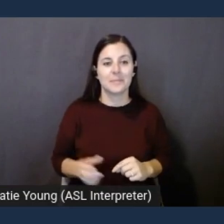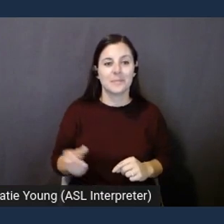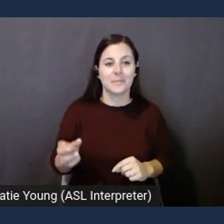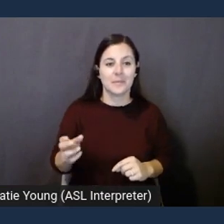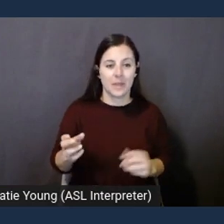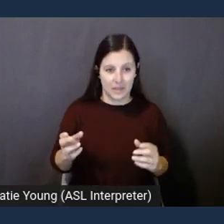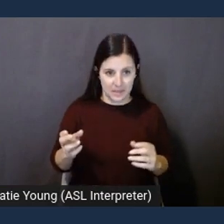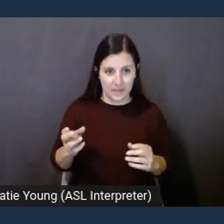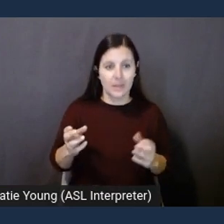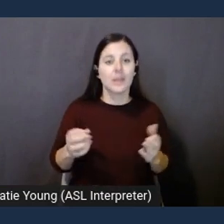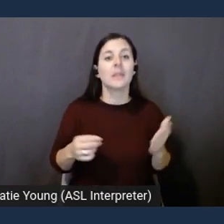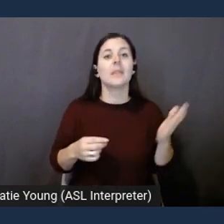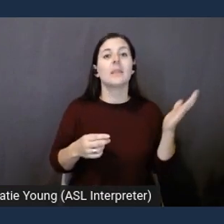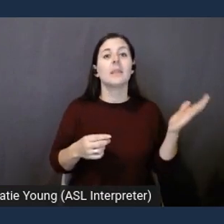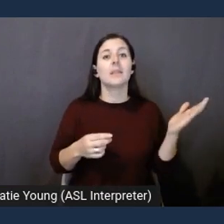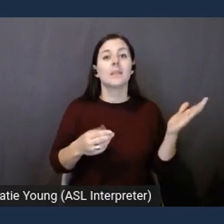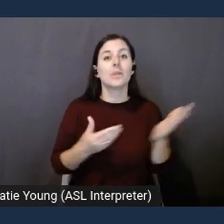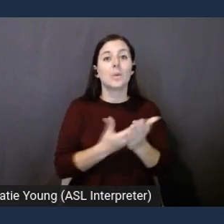communications.